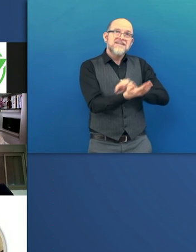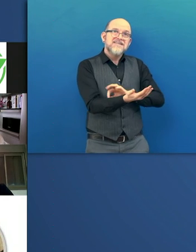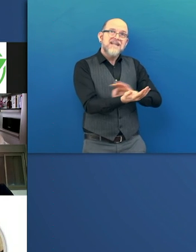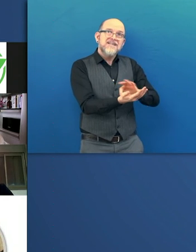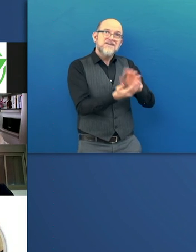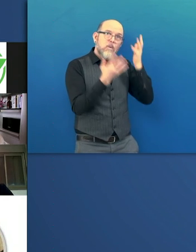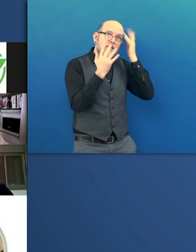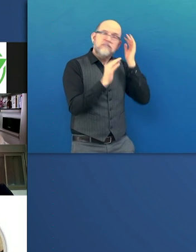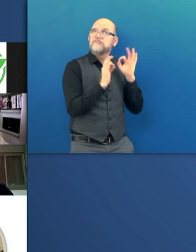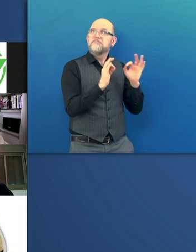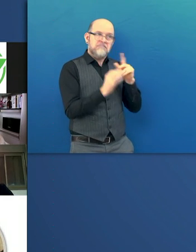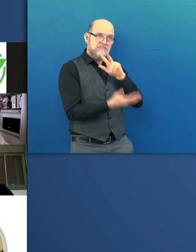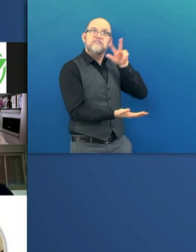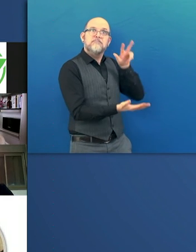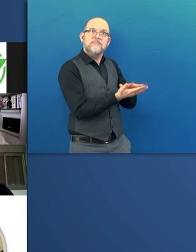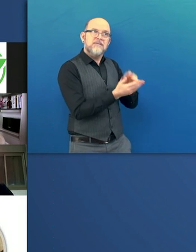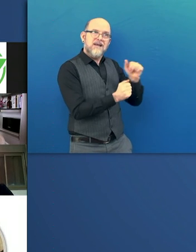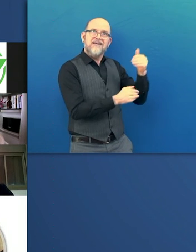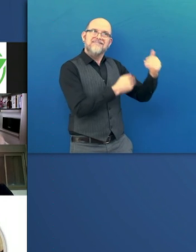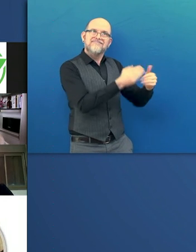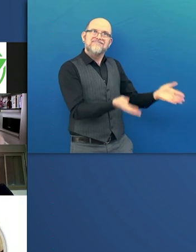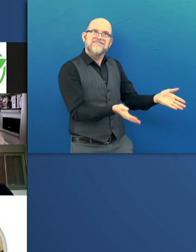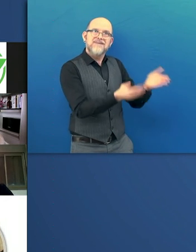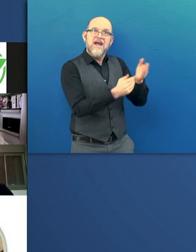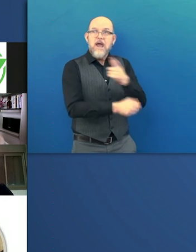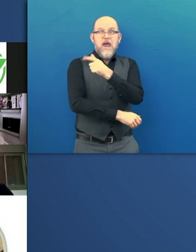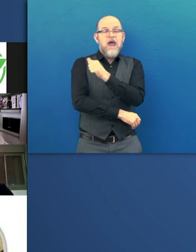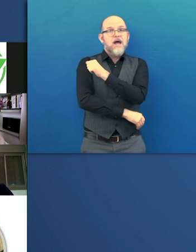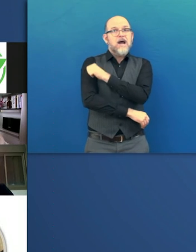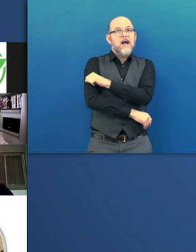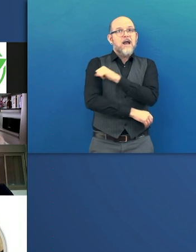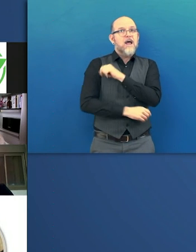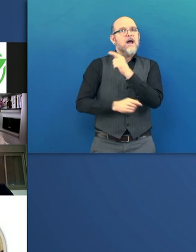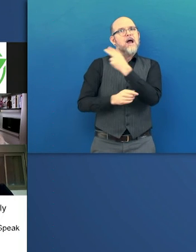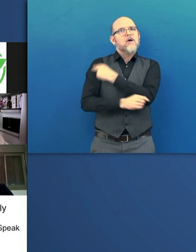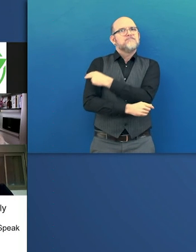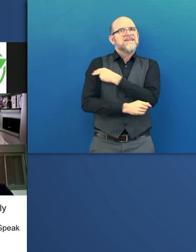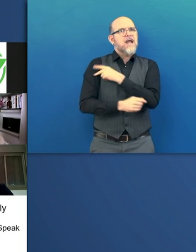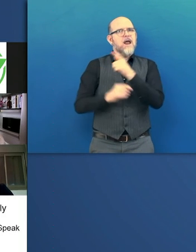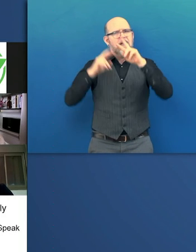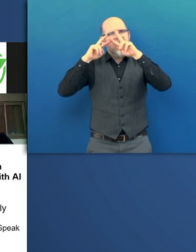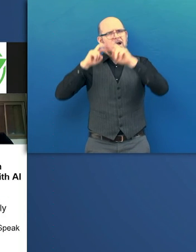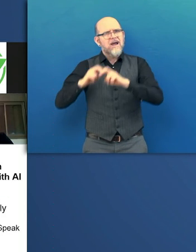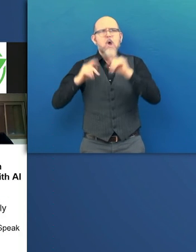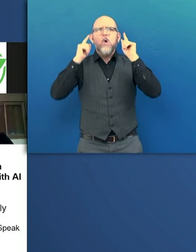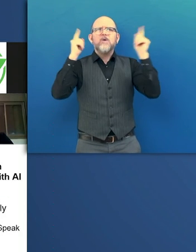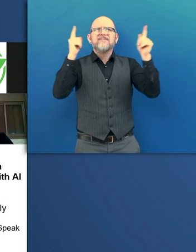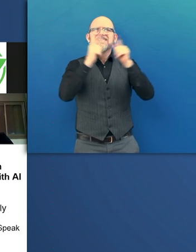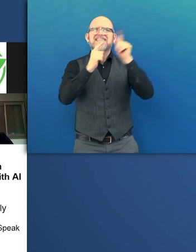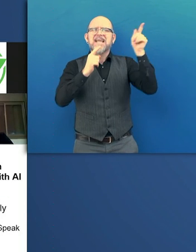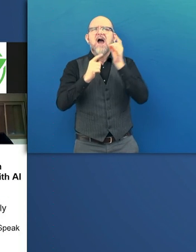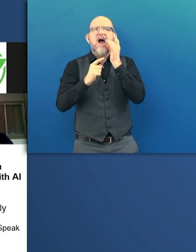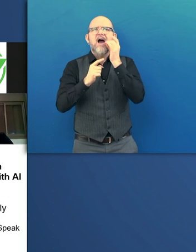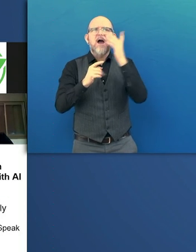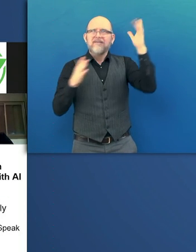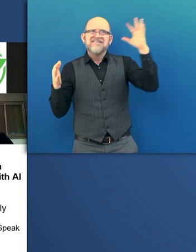our clinical trials at Ankara University, the Faculty of Medicine in 2019. So this is how